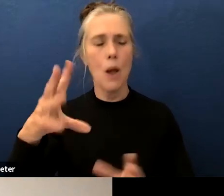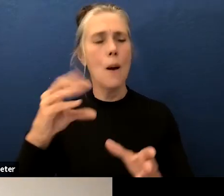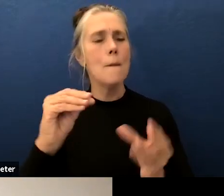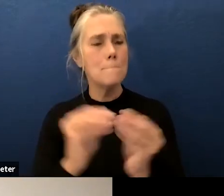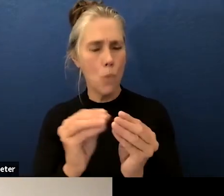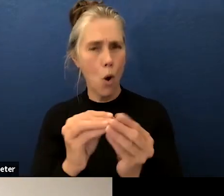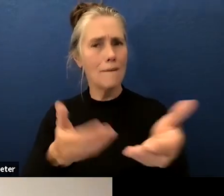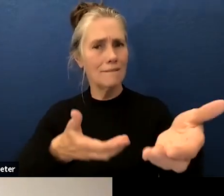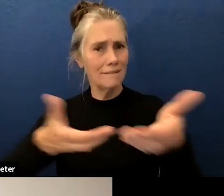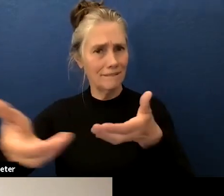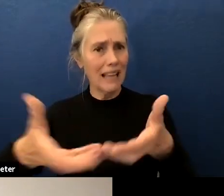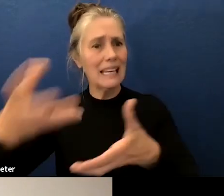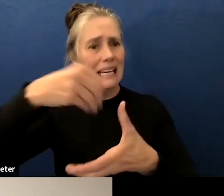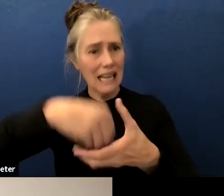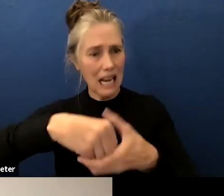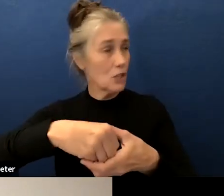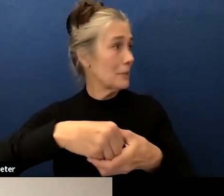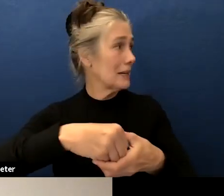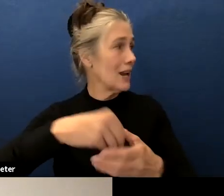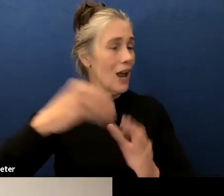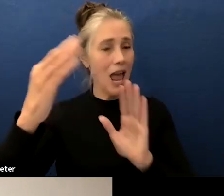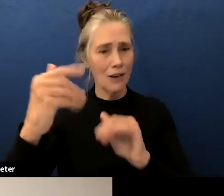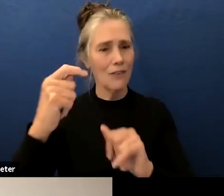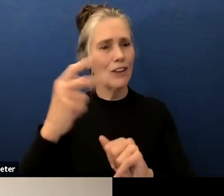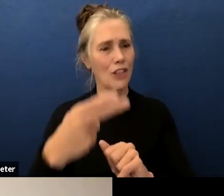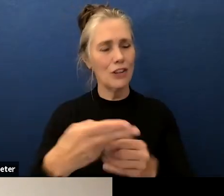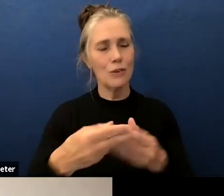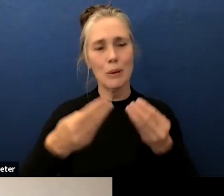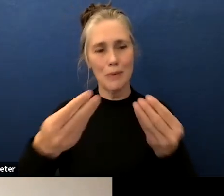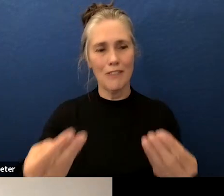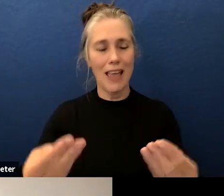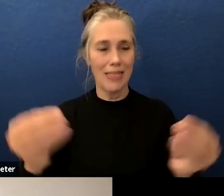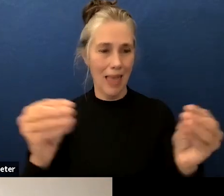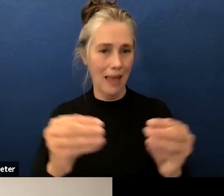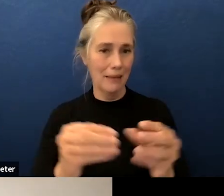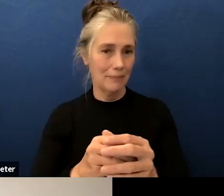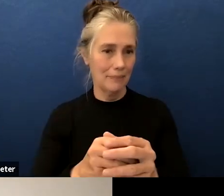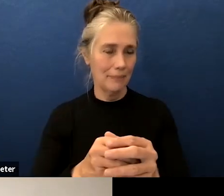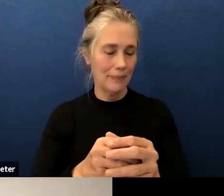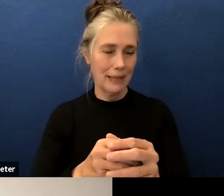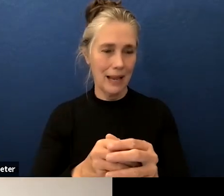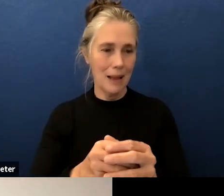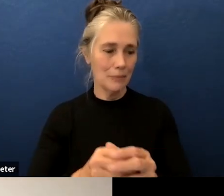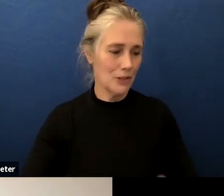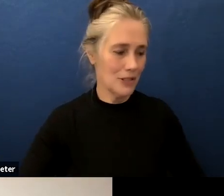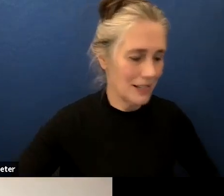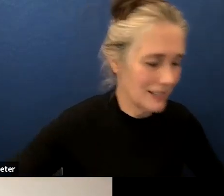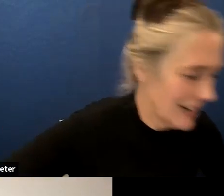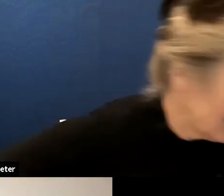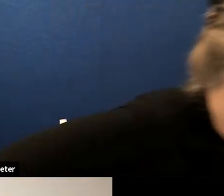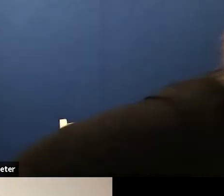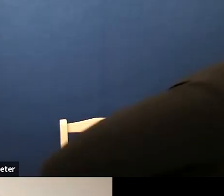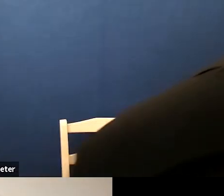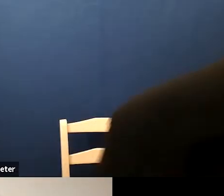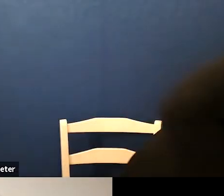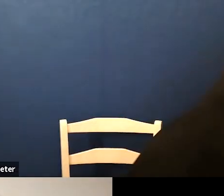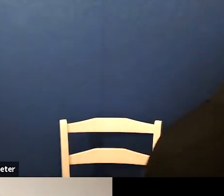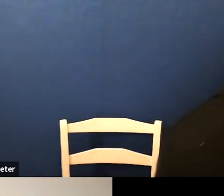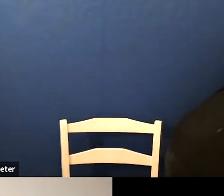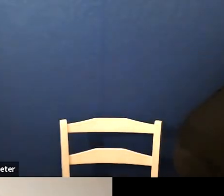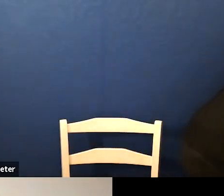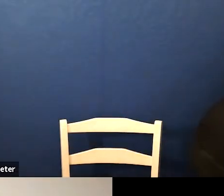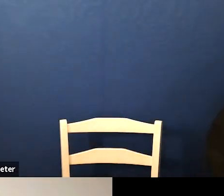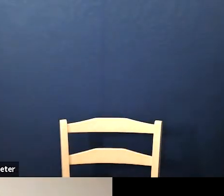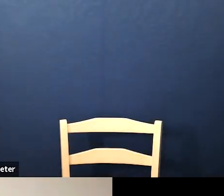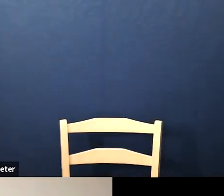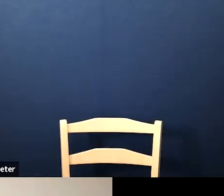hopefully thursday we'll be able to provide that yeah so i was just wondering because it was a separate package so do we